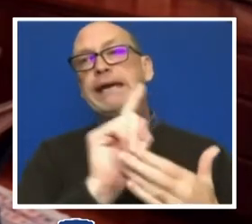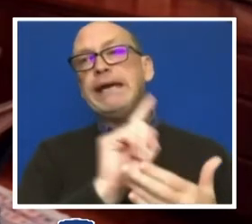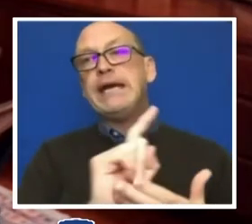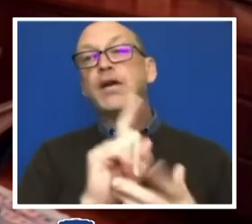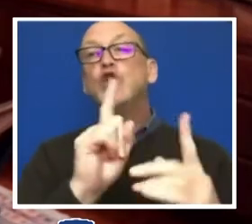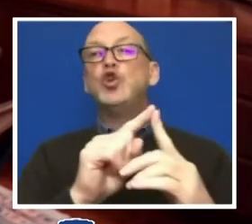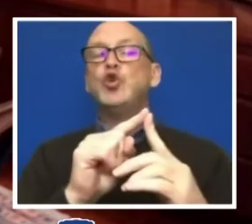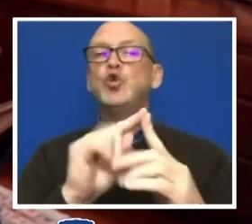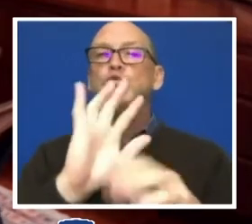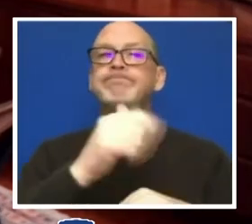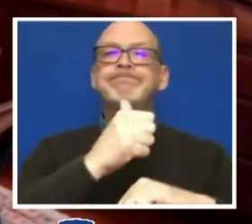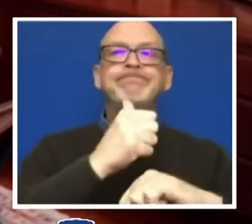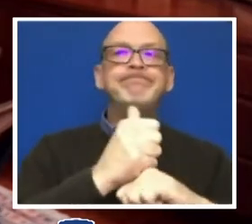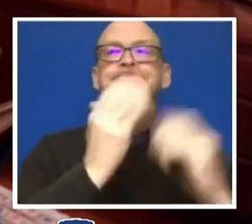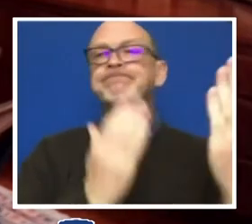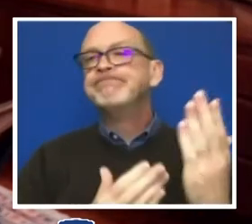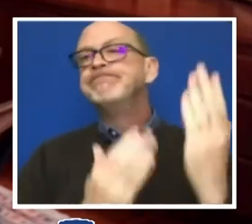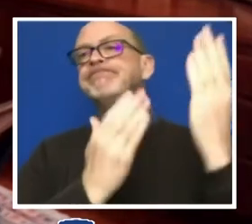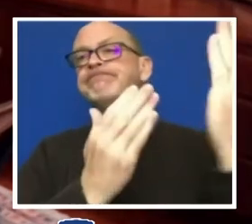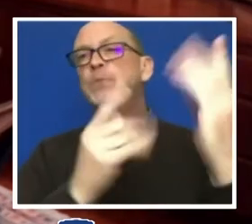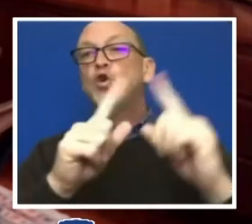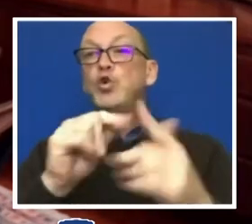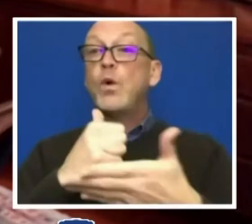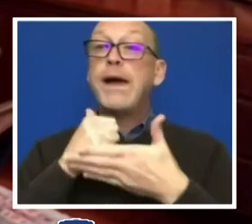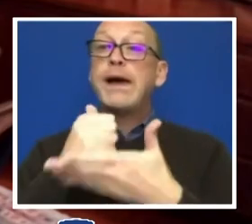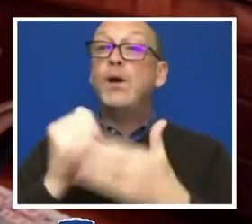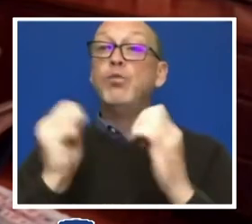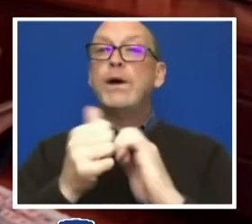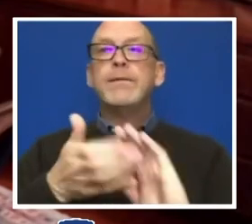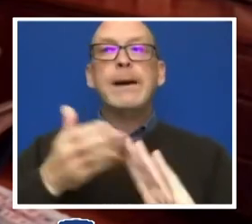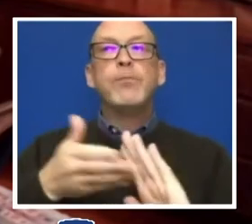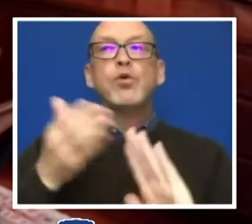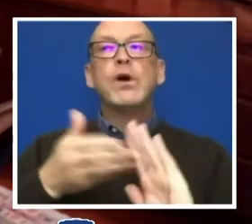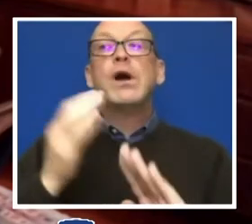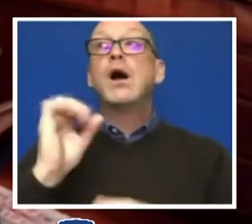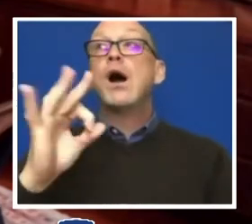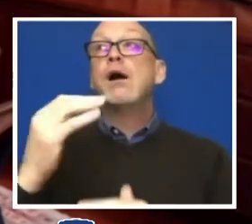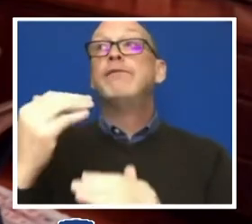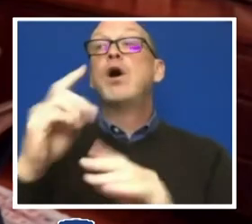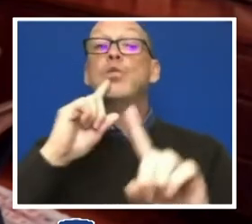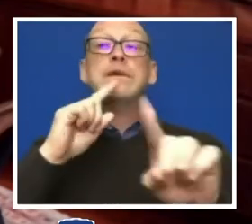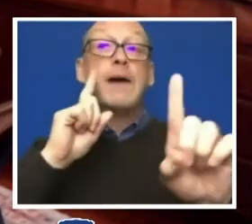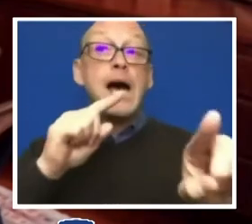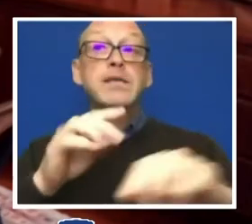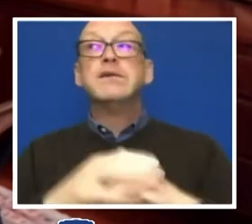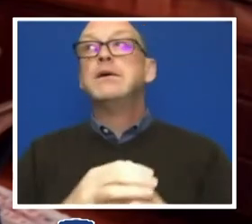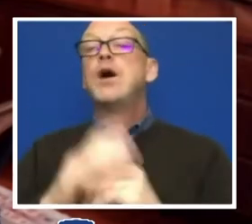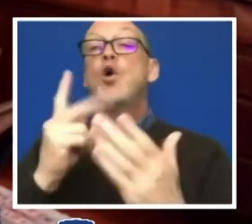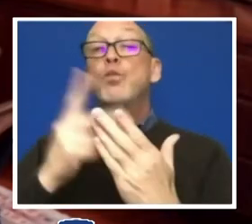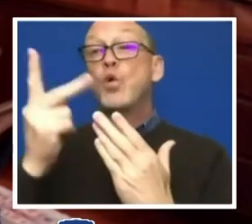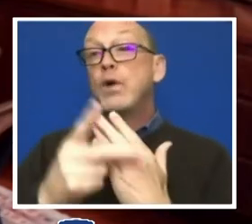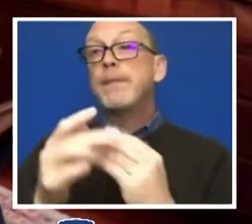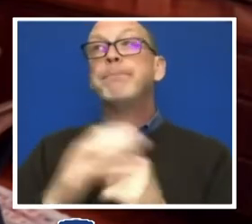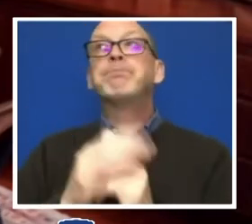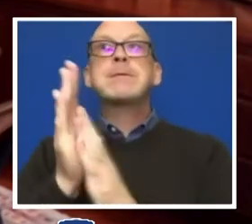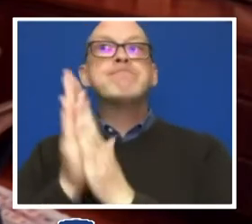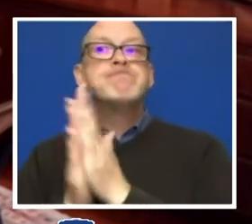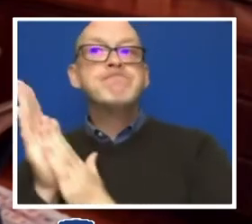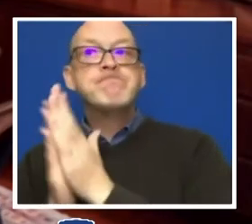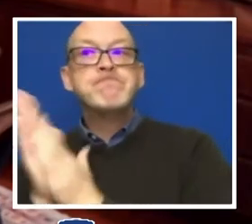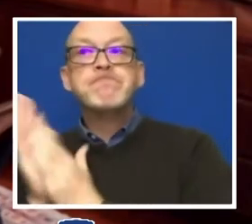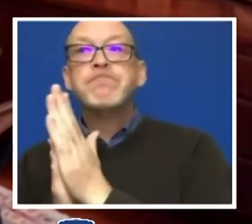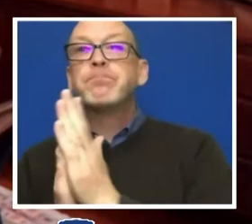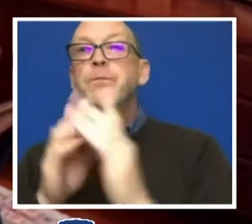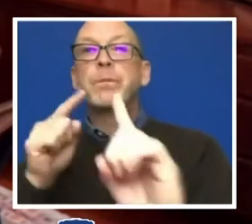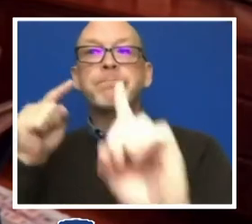recommendations to assist in the operationalizing of responses, programs and initiatives aimed